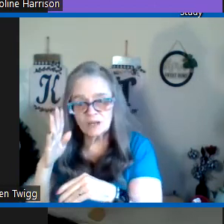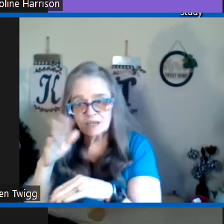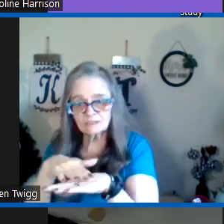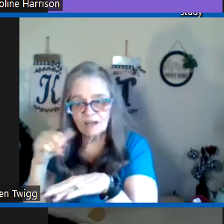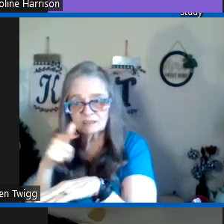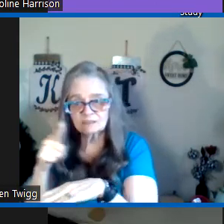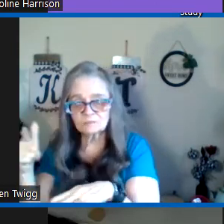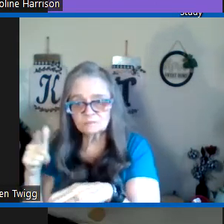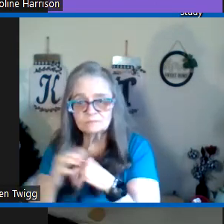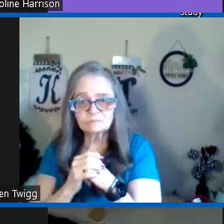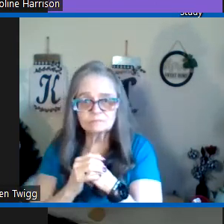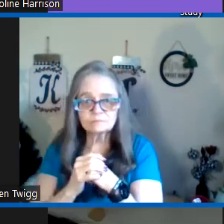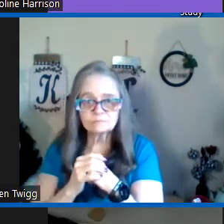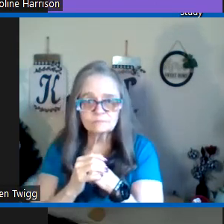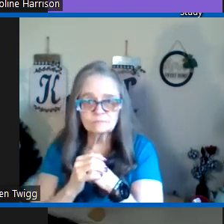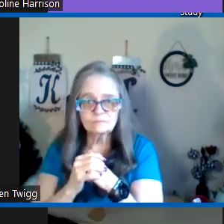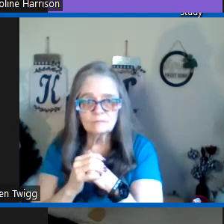knew it was God calling him